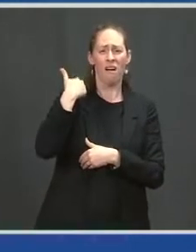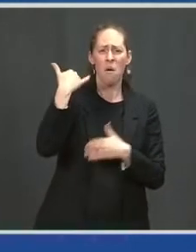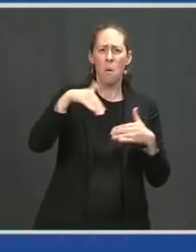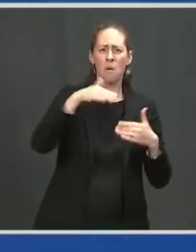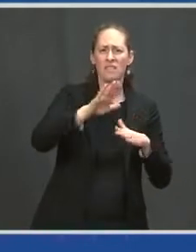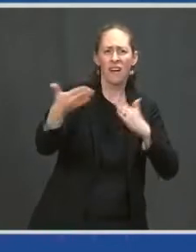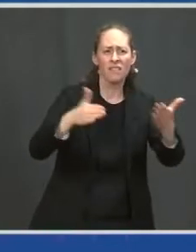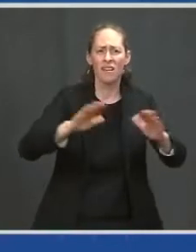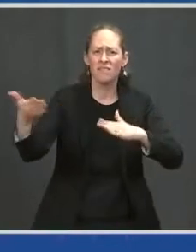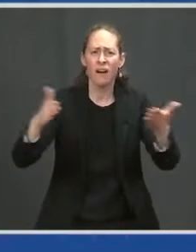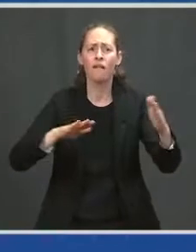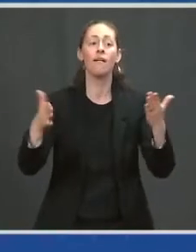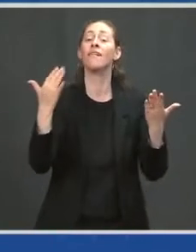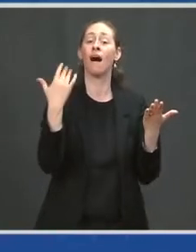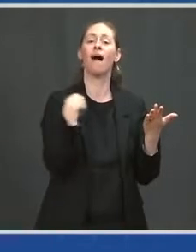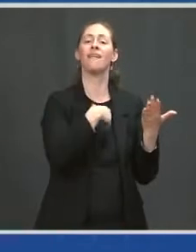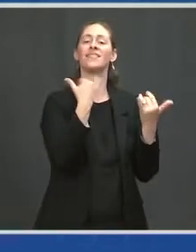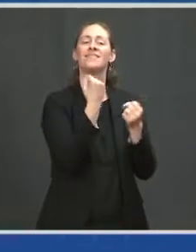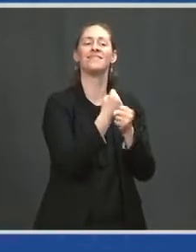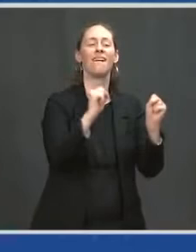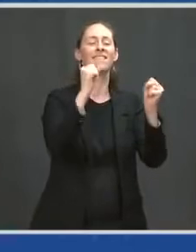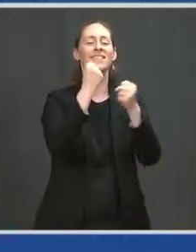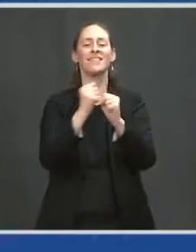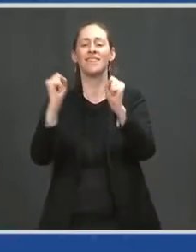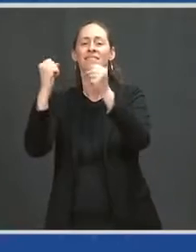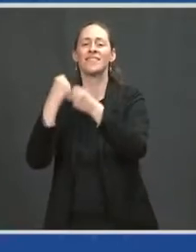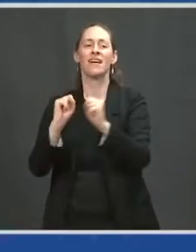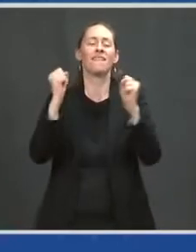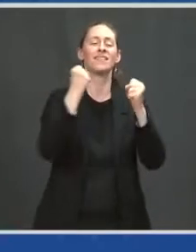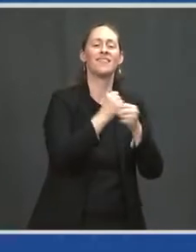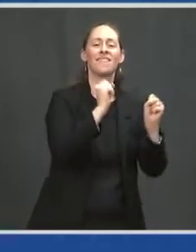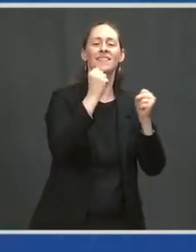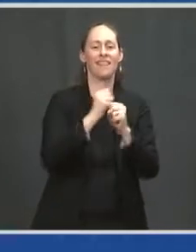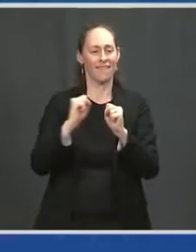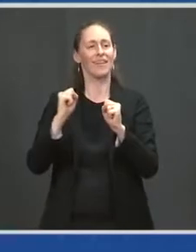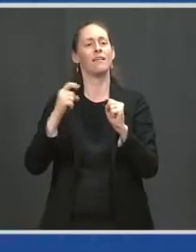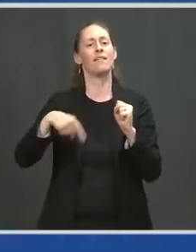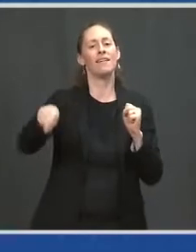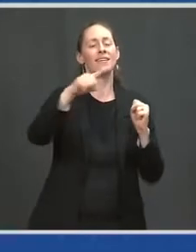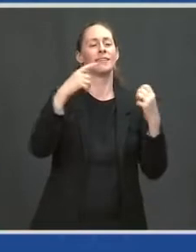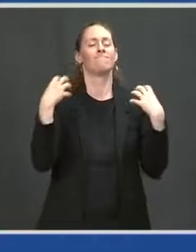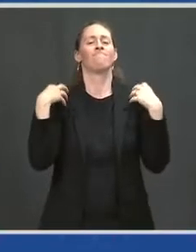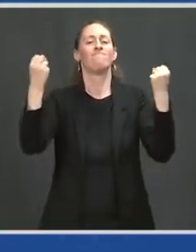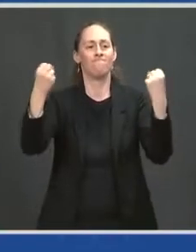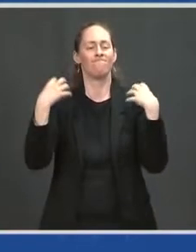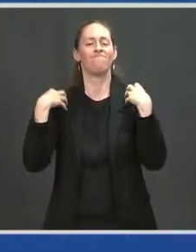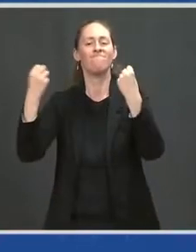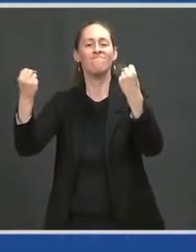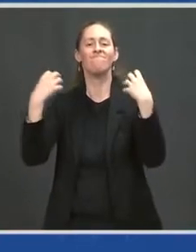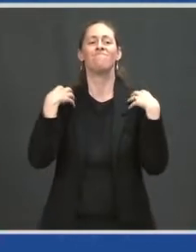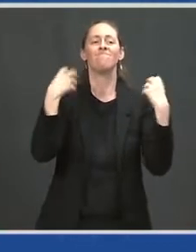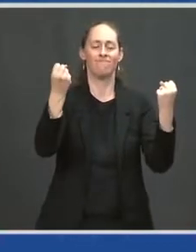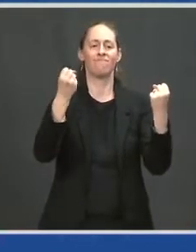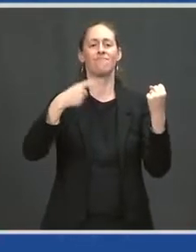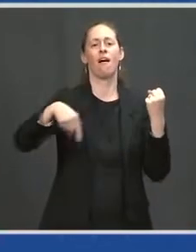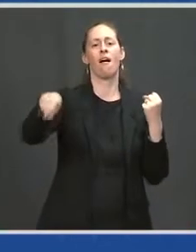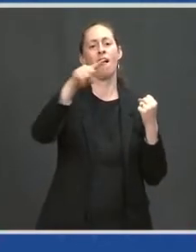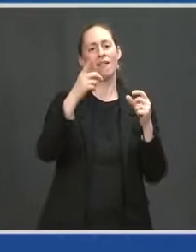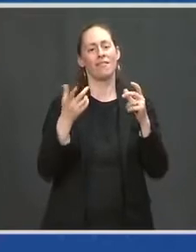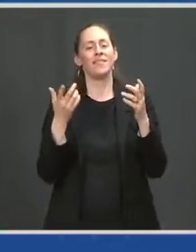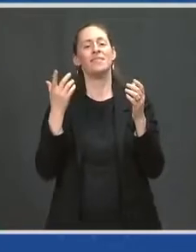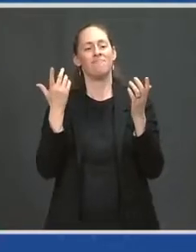thousands of lives and more and more as each day goes by. And by the way,